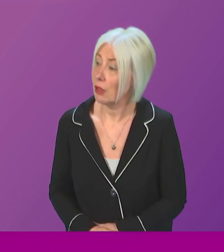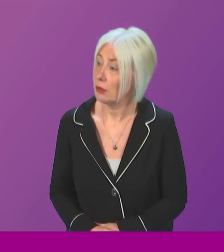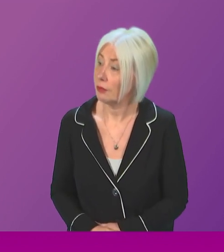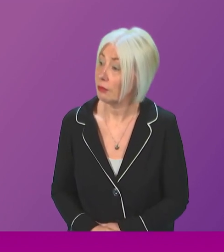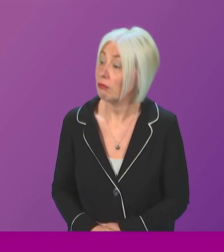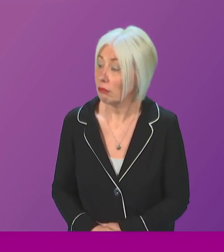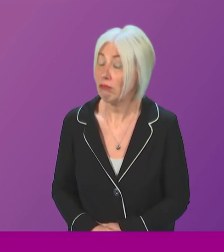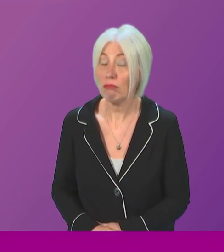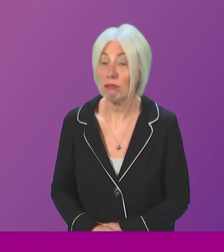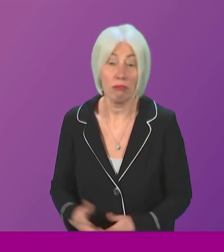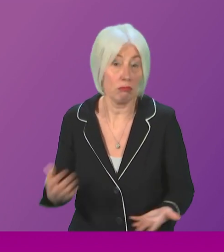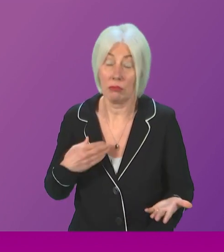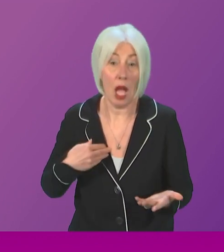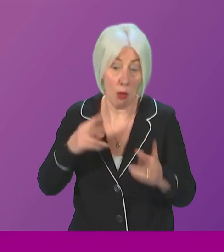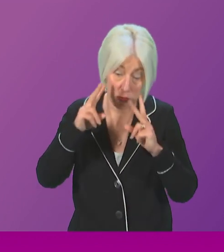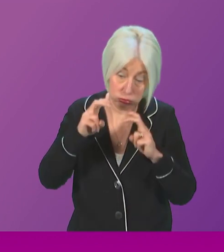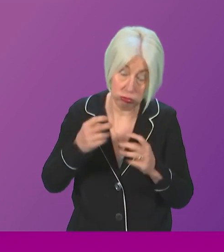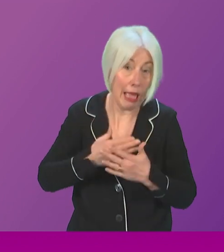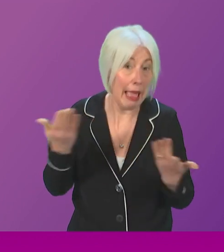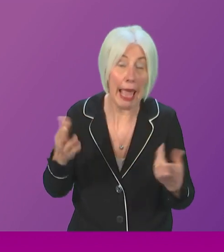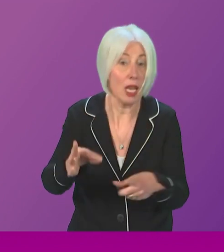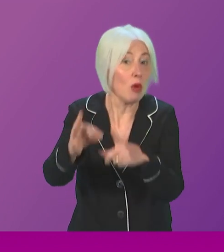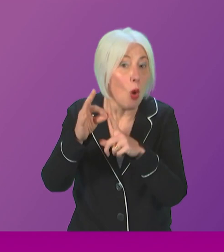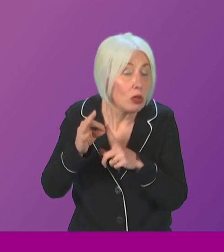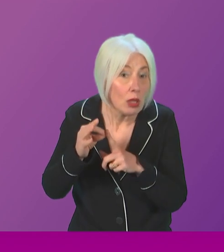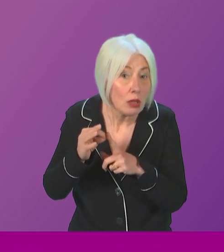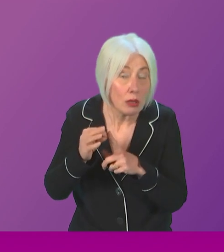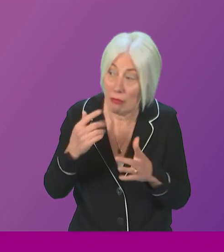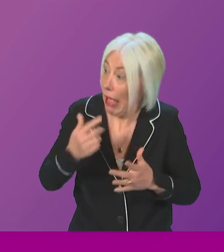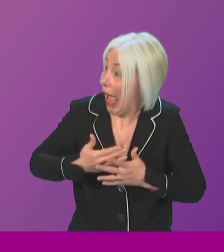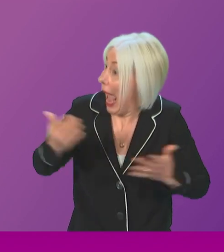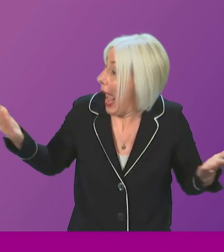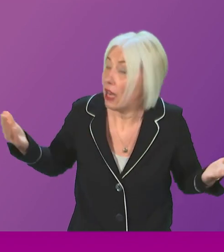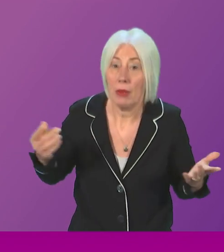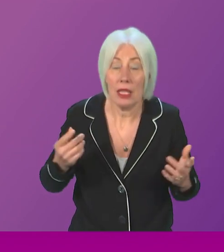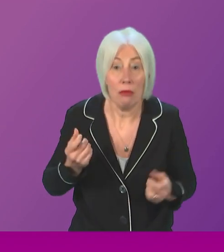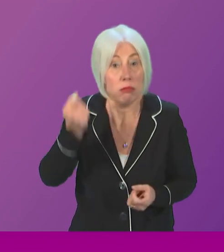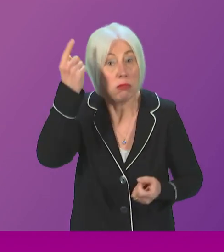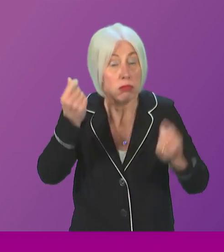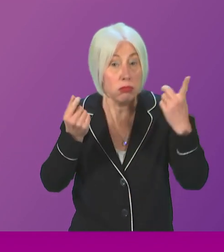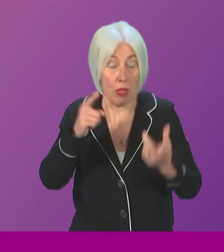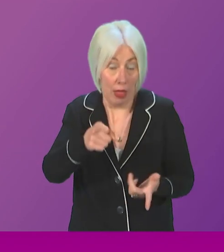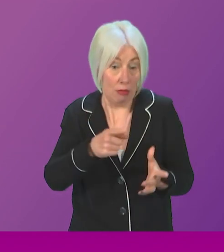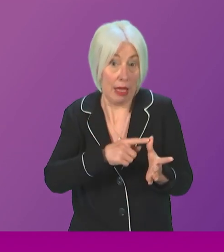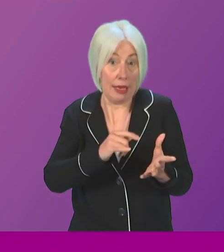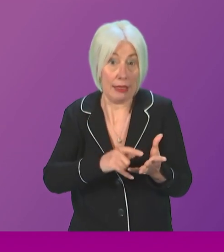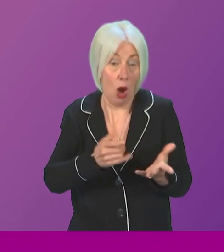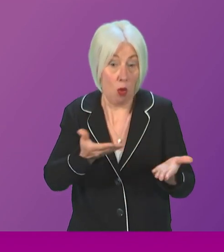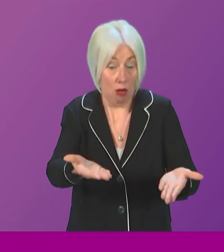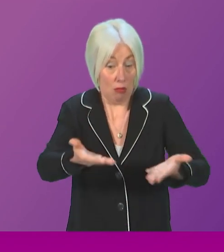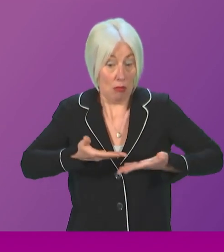Can I say I'll look at any proposals that are suggested by anybody across this chamber, including the one that Anna Sawar